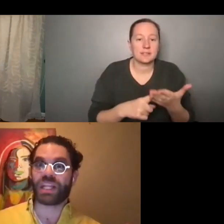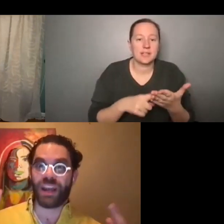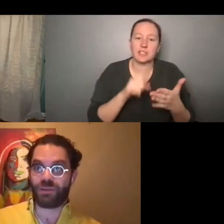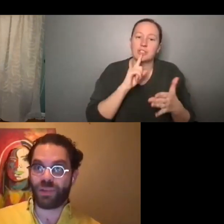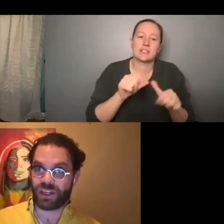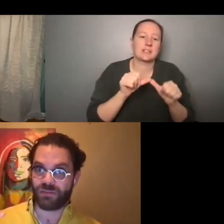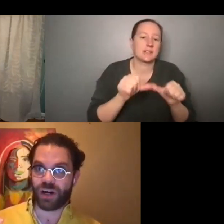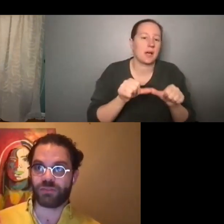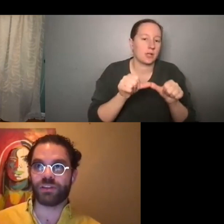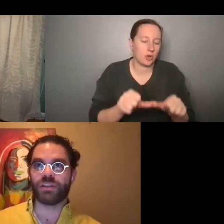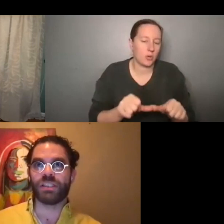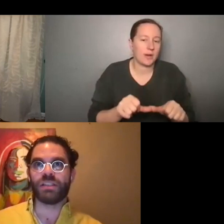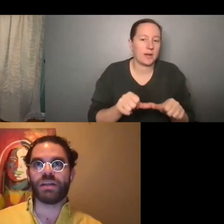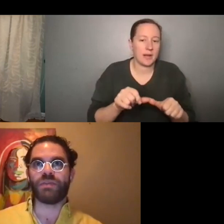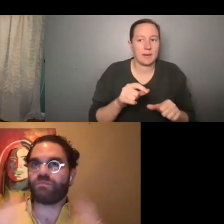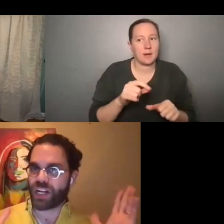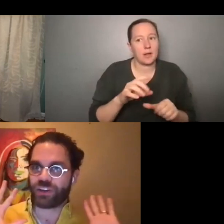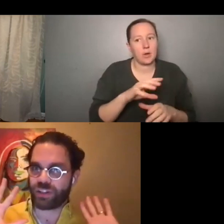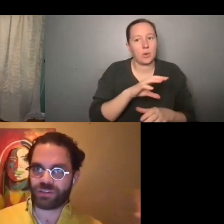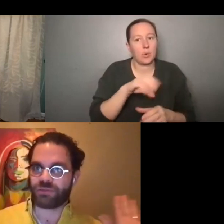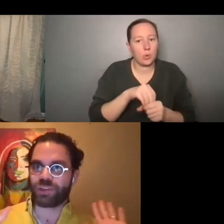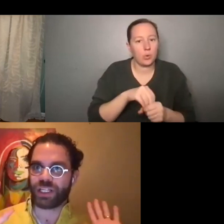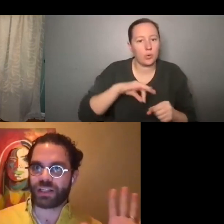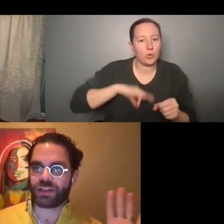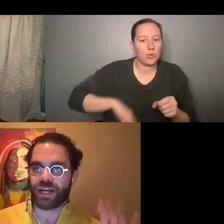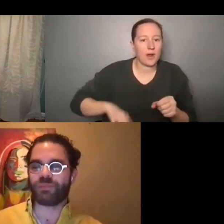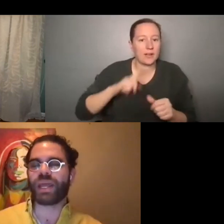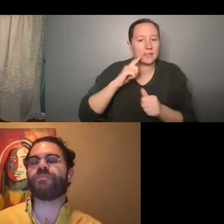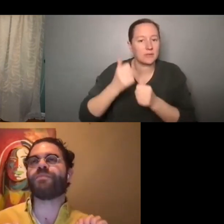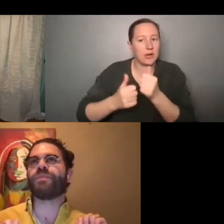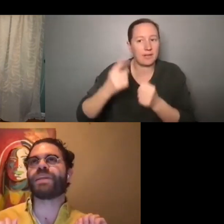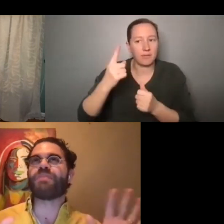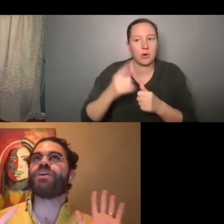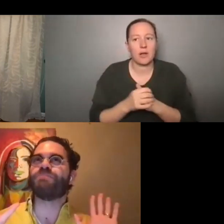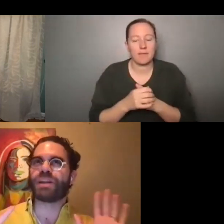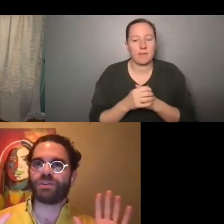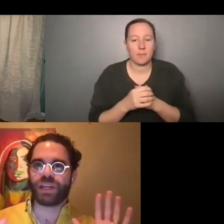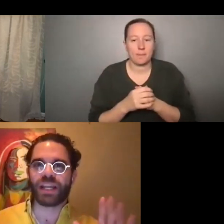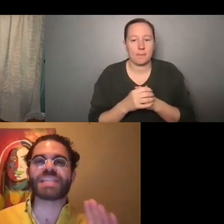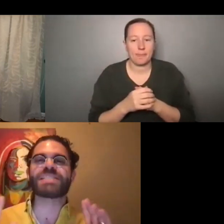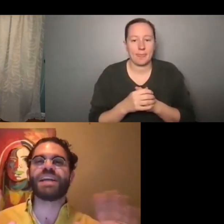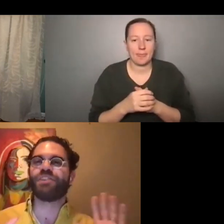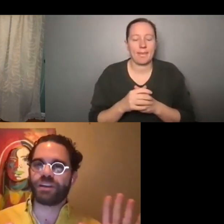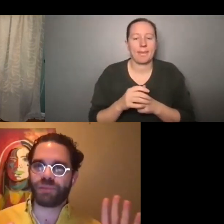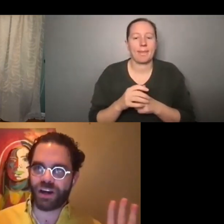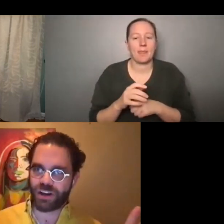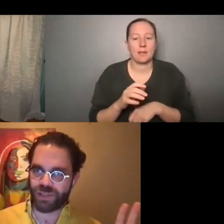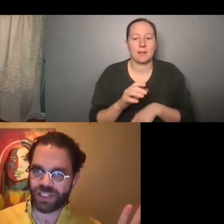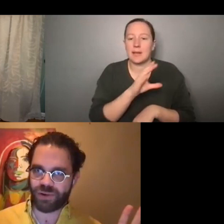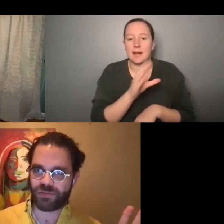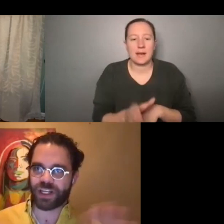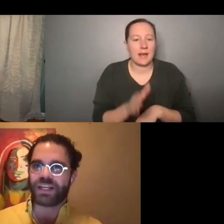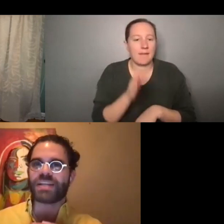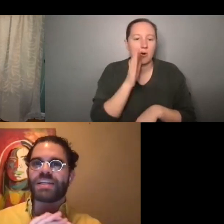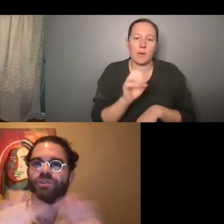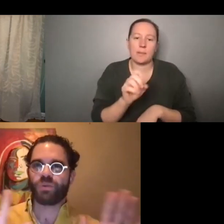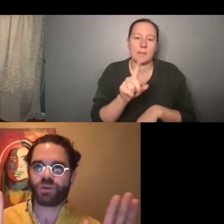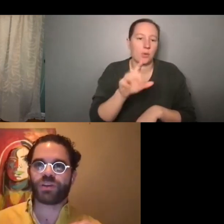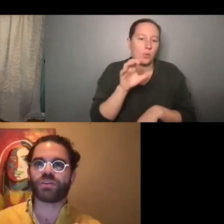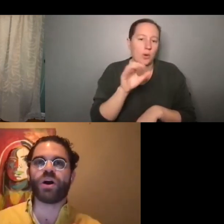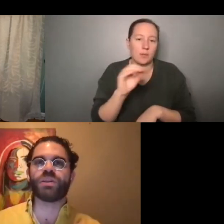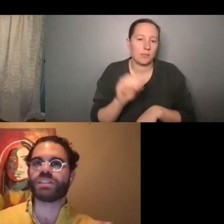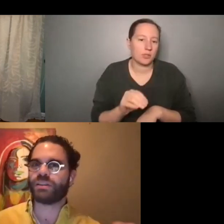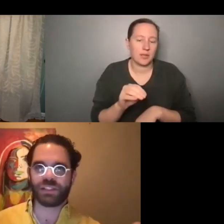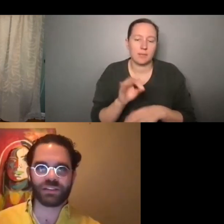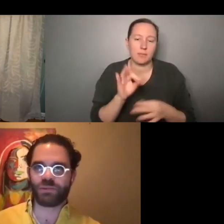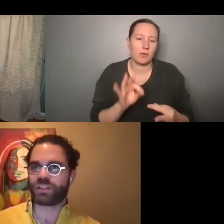credit everybody involved and then make sure, you know, you can get there and get there as best you can. It's never going to be a hundred percent perfect. It never